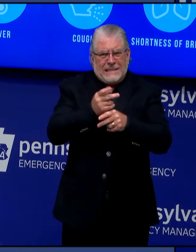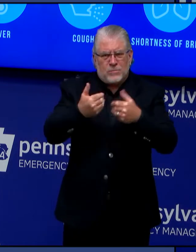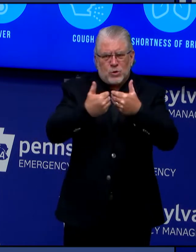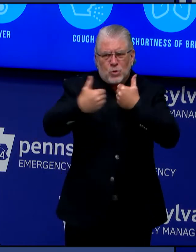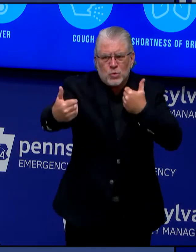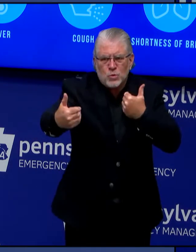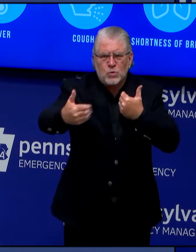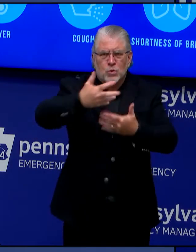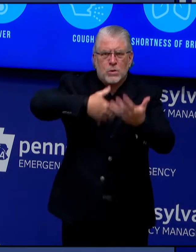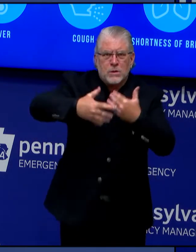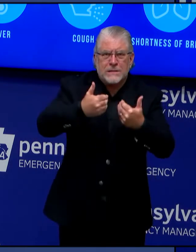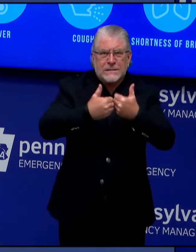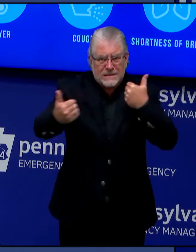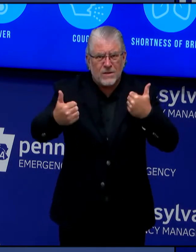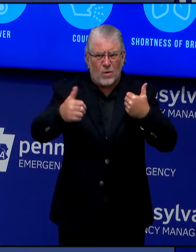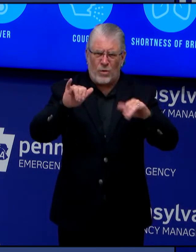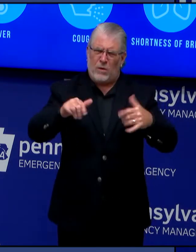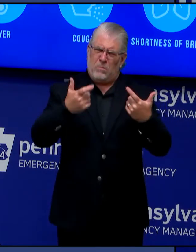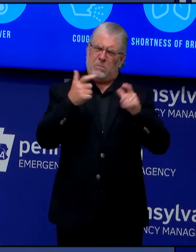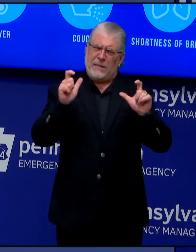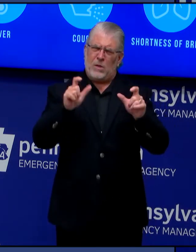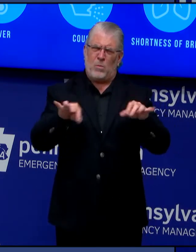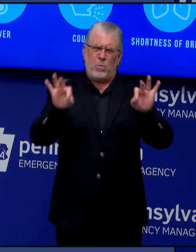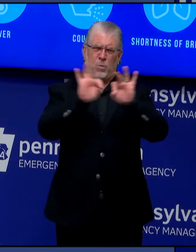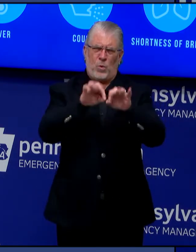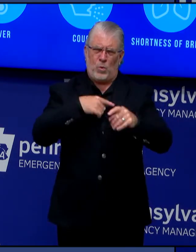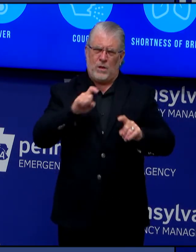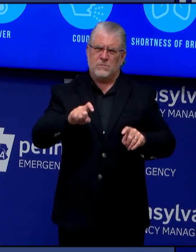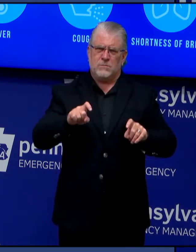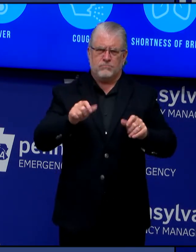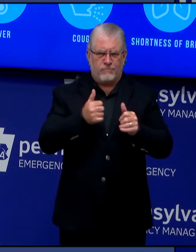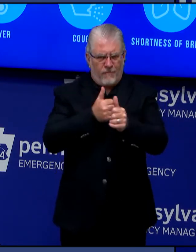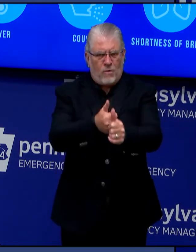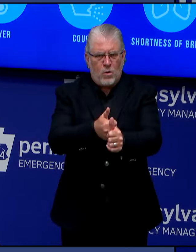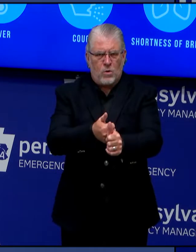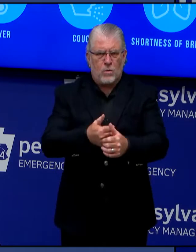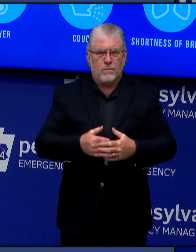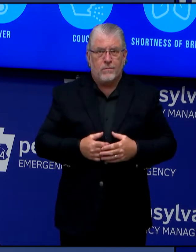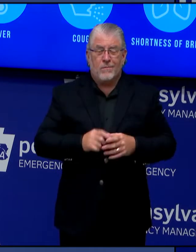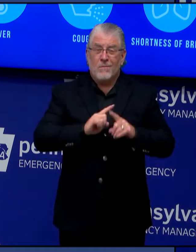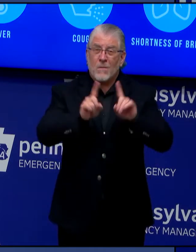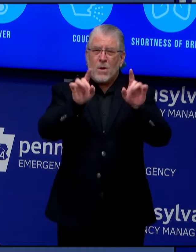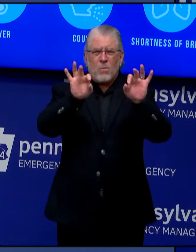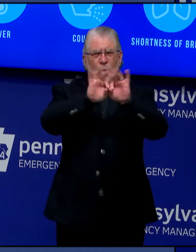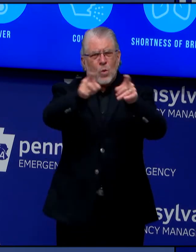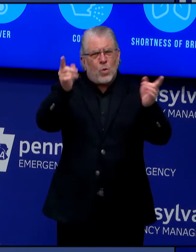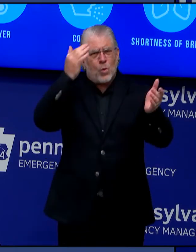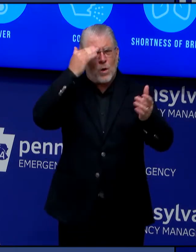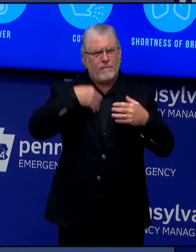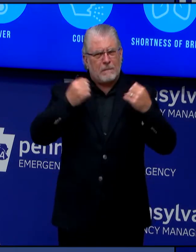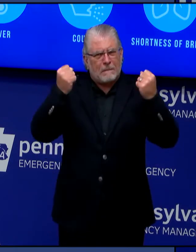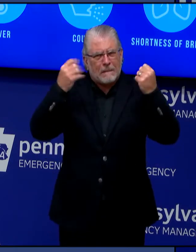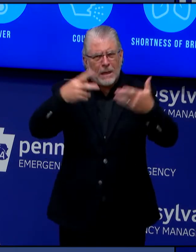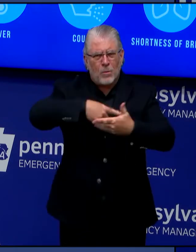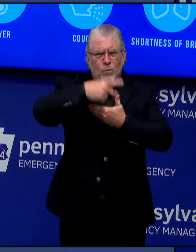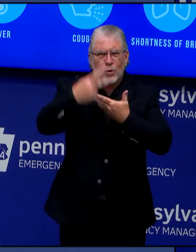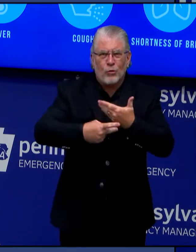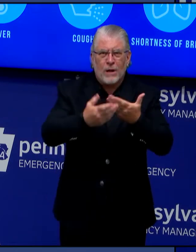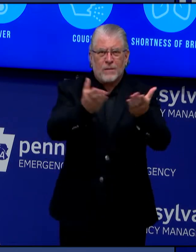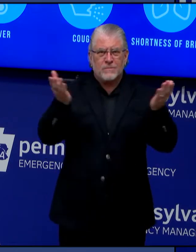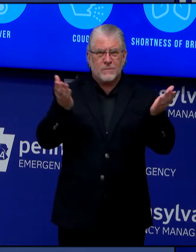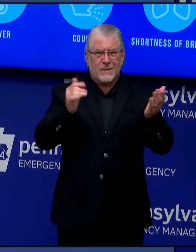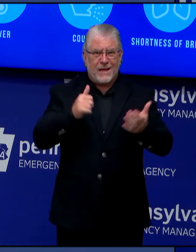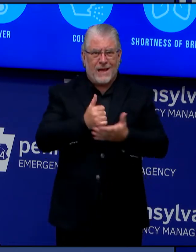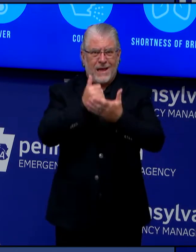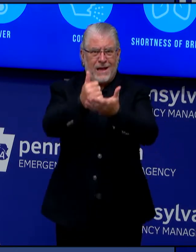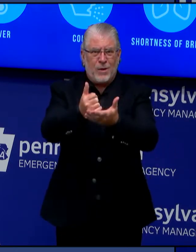These programs are needed for many in the best of times, and they are critical in the worst. We cannot forget this when